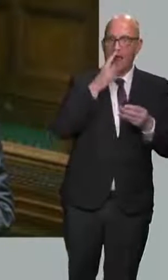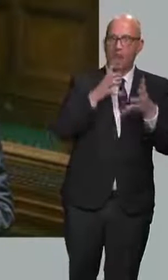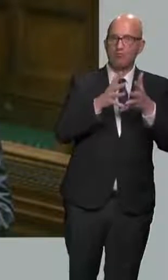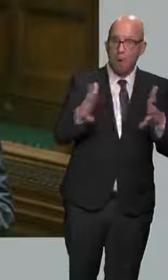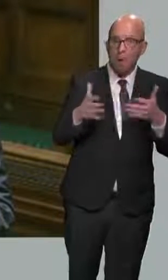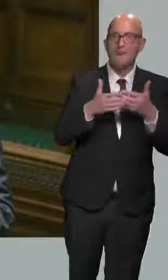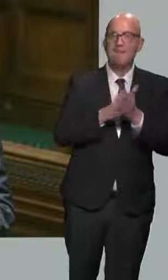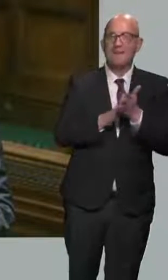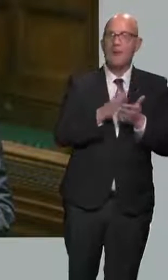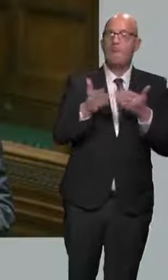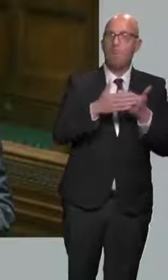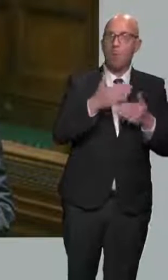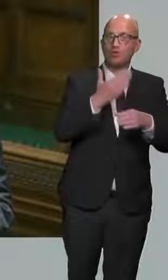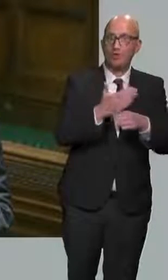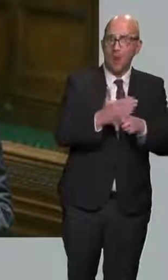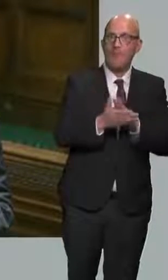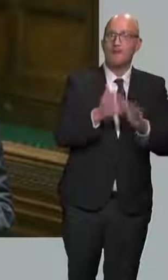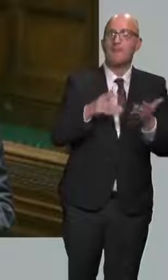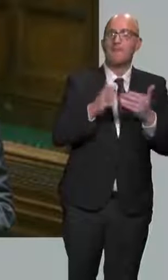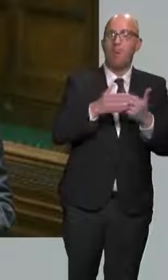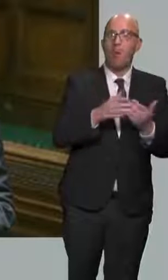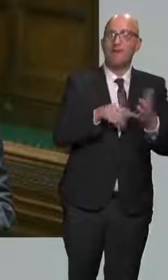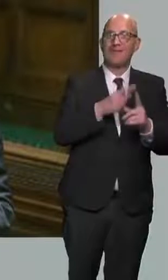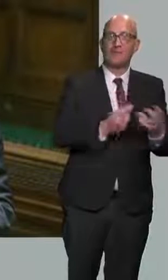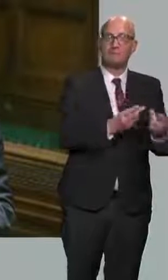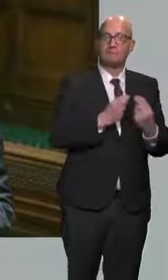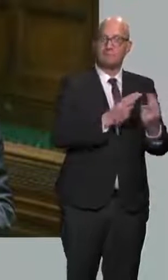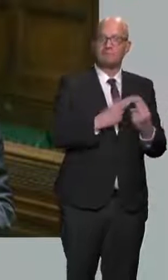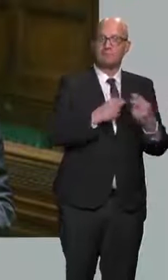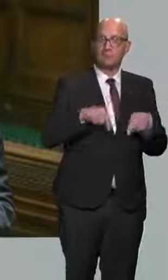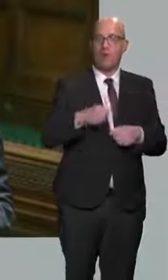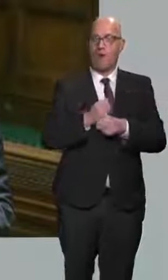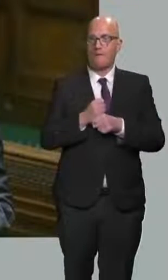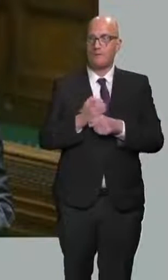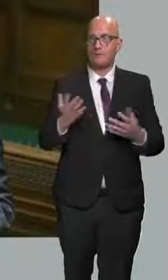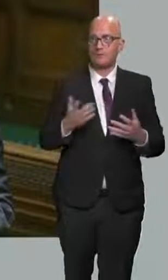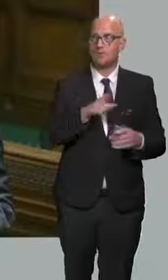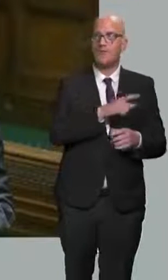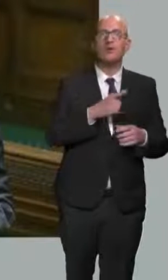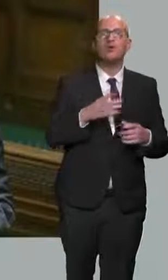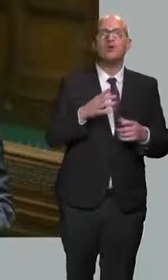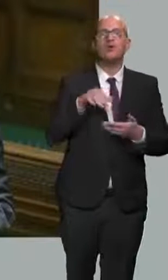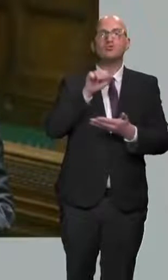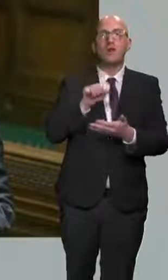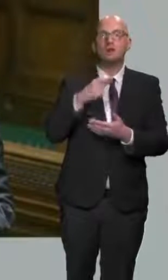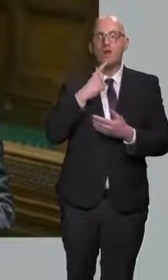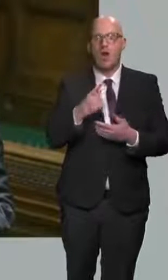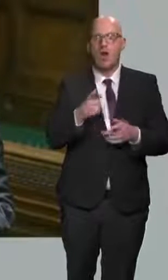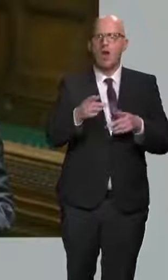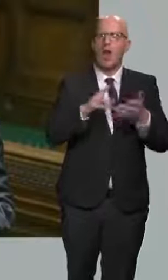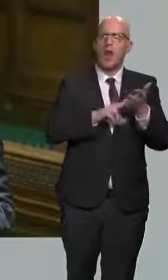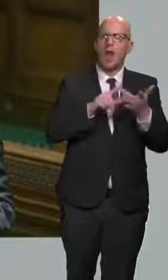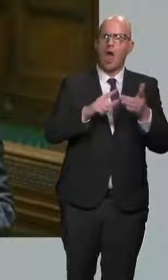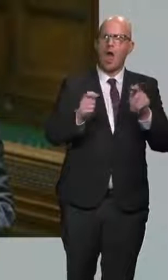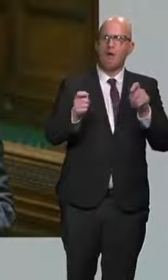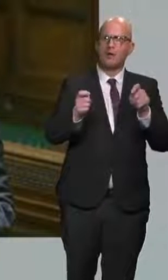and more government revenue coming in. He has also pointed out just now that the changes to national insurance do the things that Martin